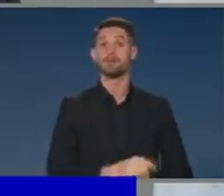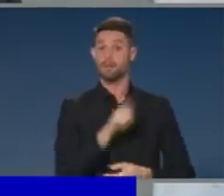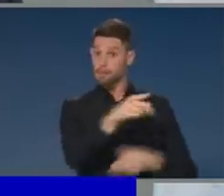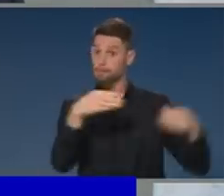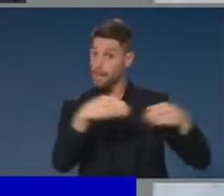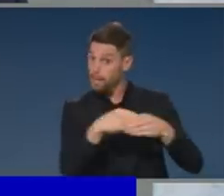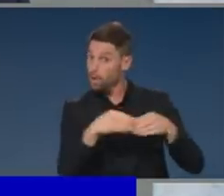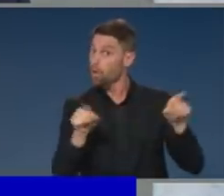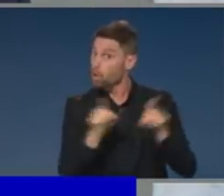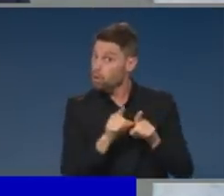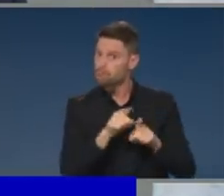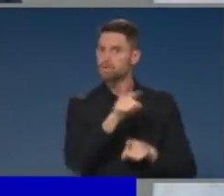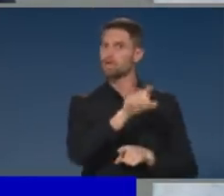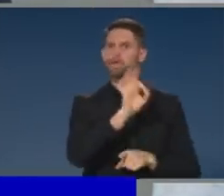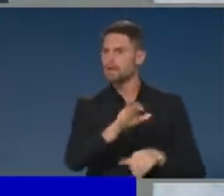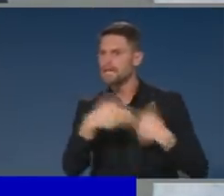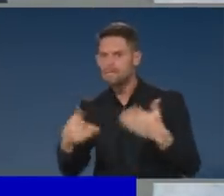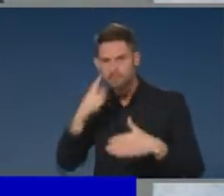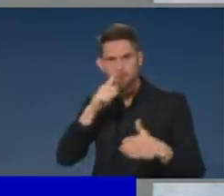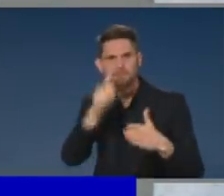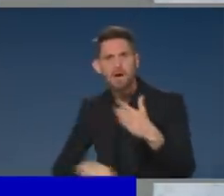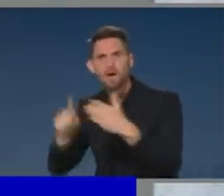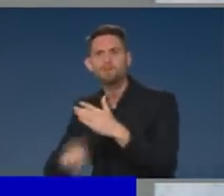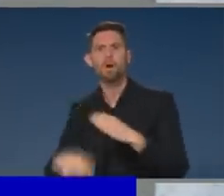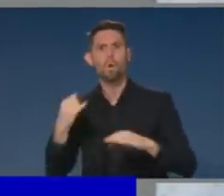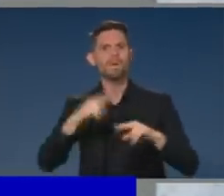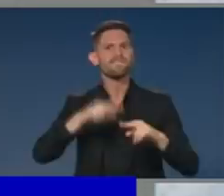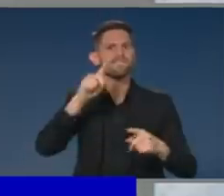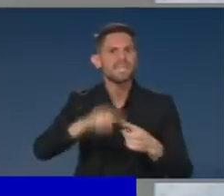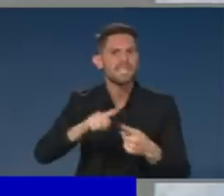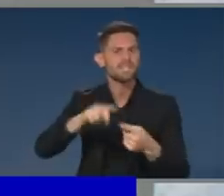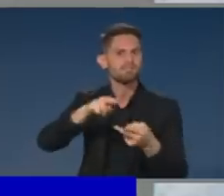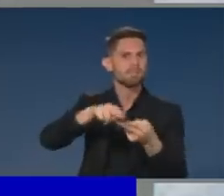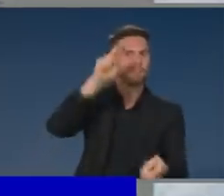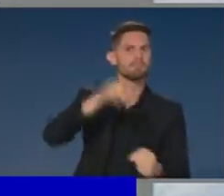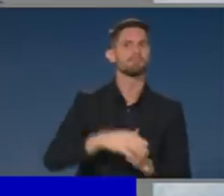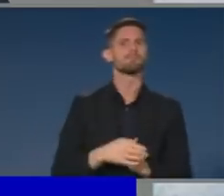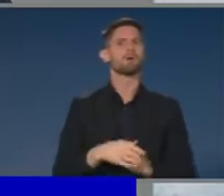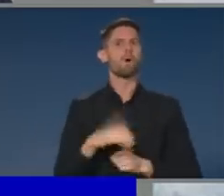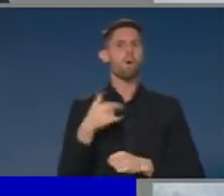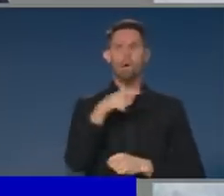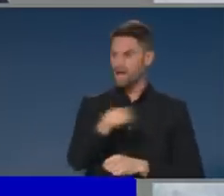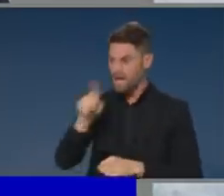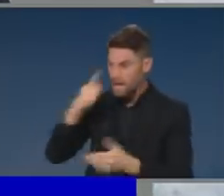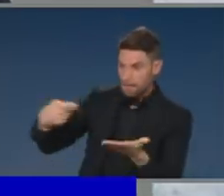broadly speaking, covenants and they've been holding off on re-evaluations and not pursuing